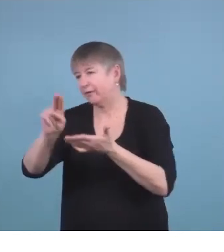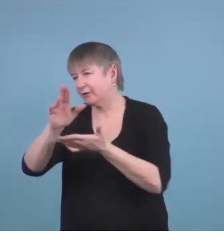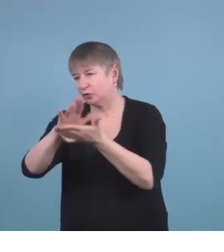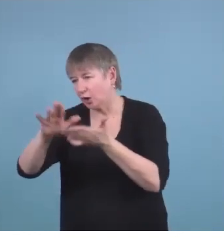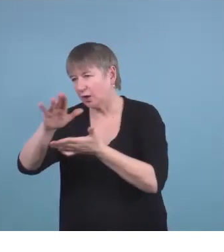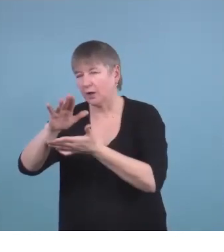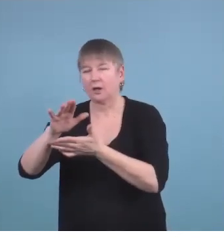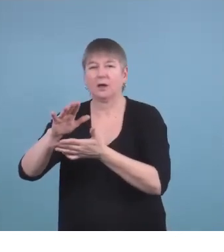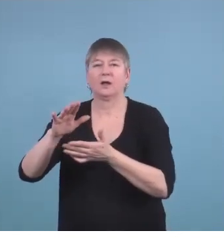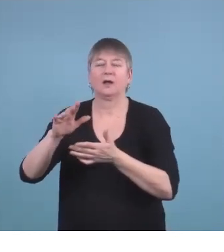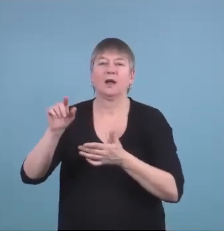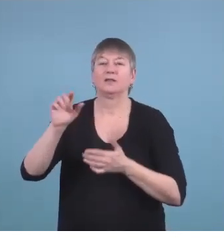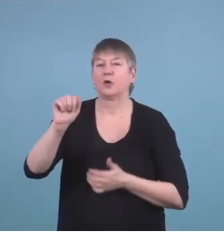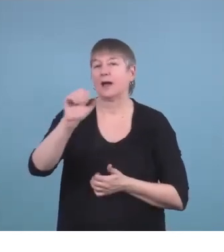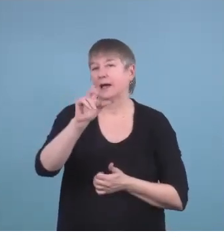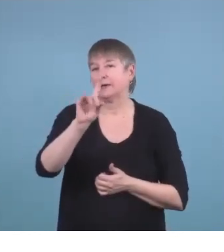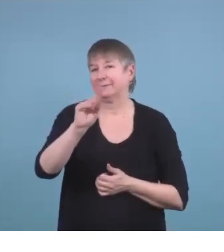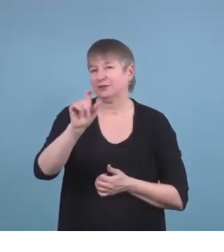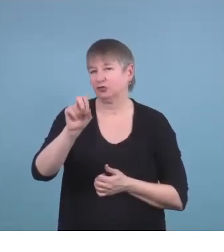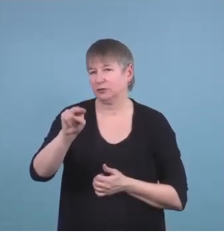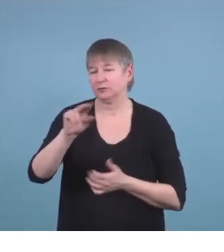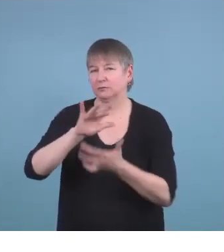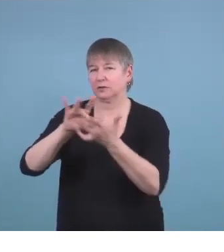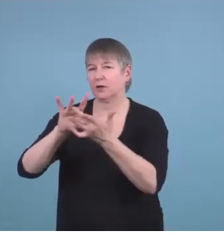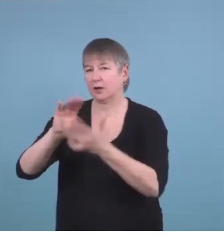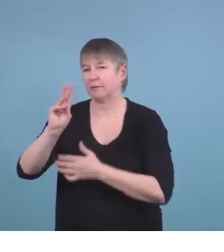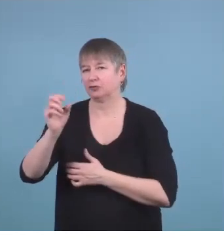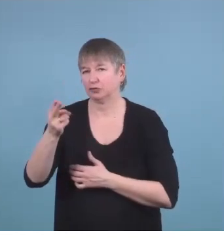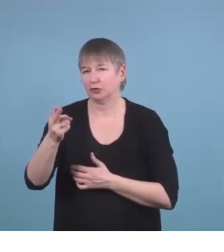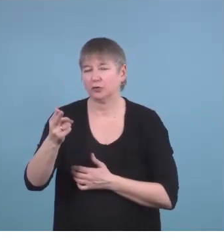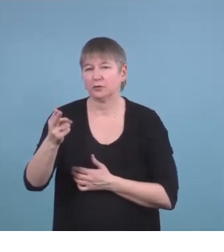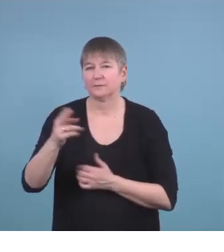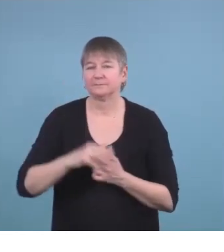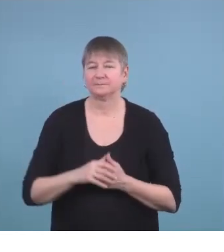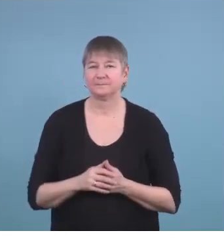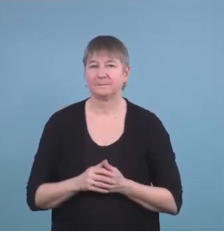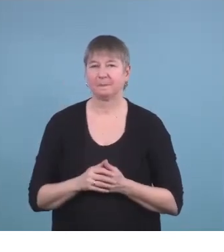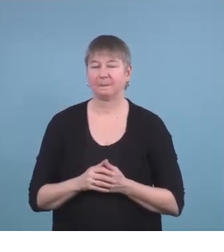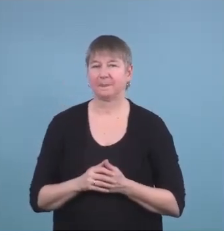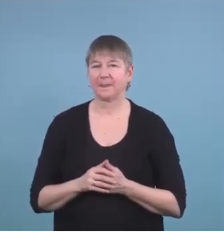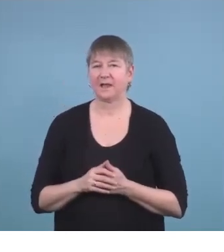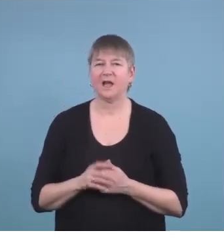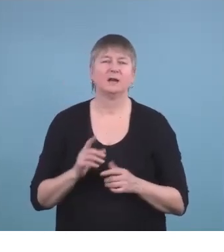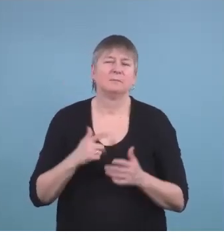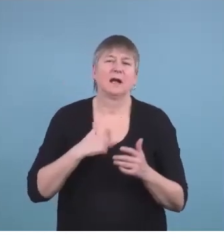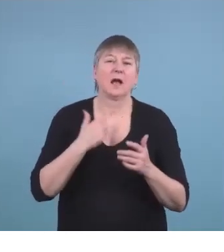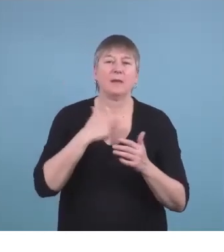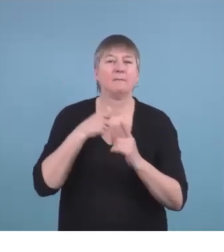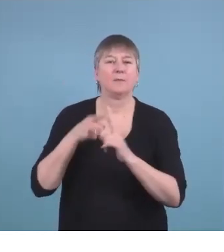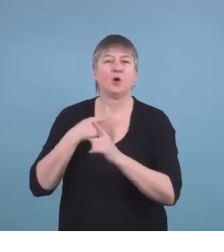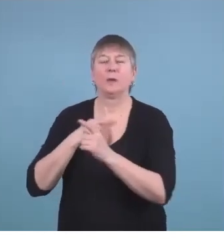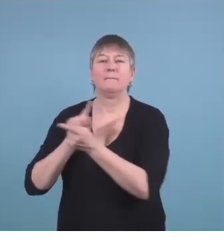admissions by March to make sure that they have everything but we've met with them over the last couple of years to